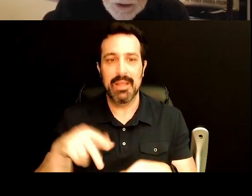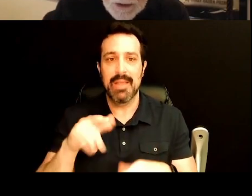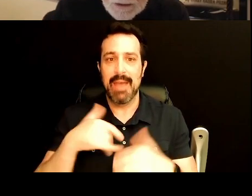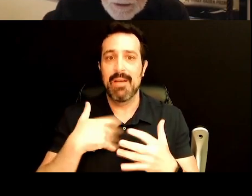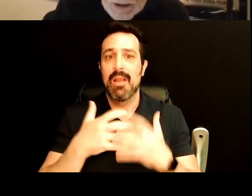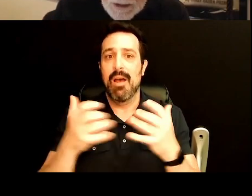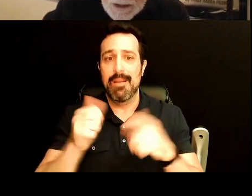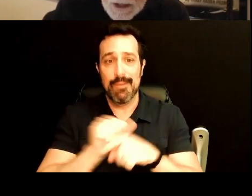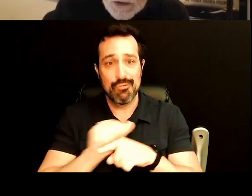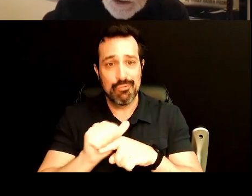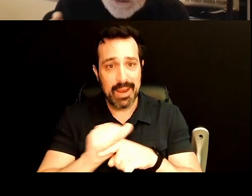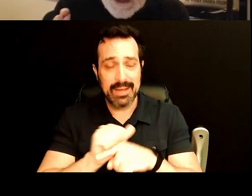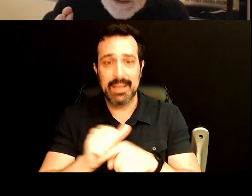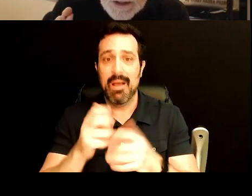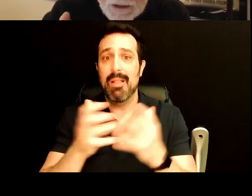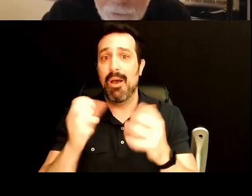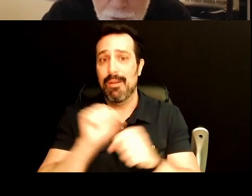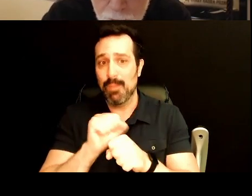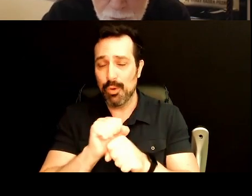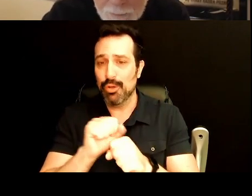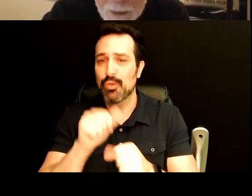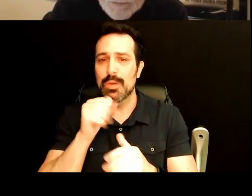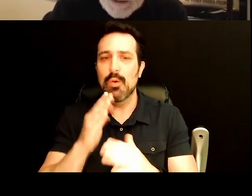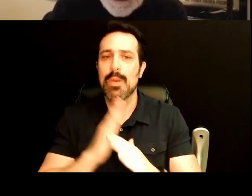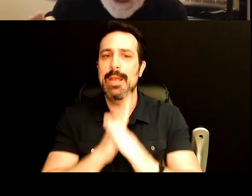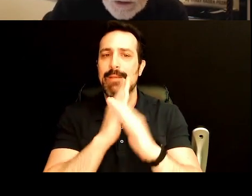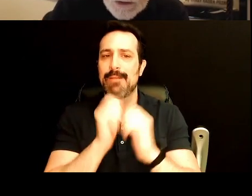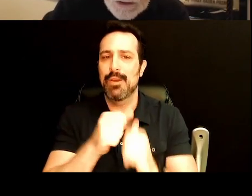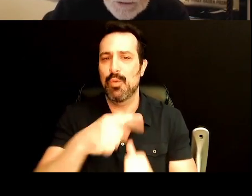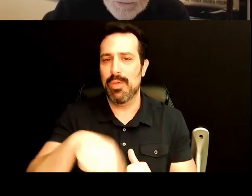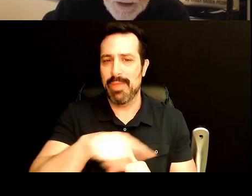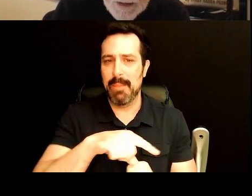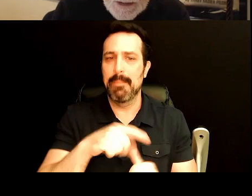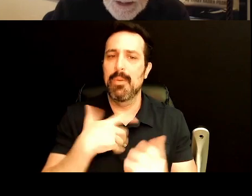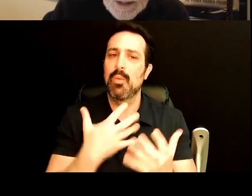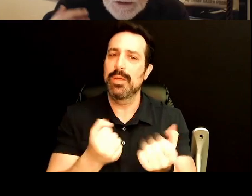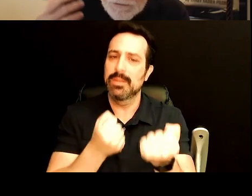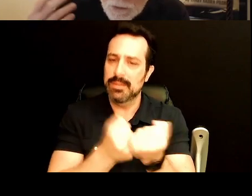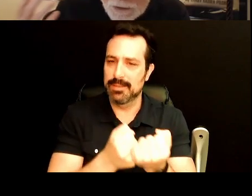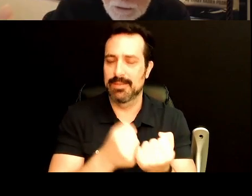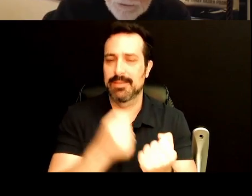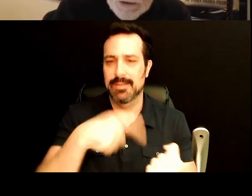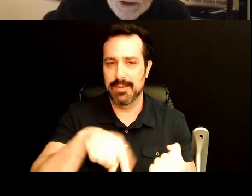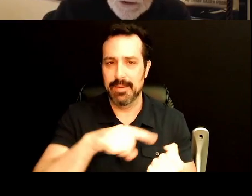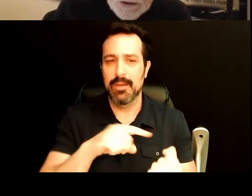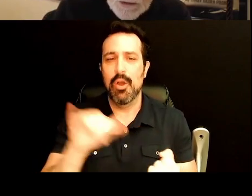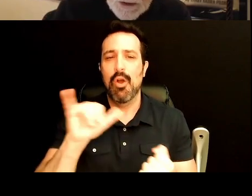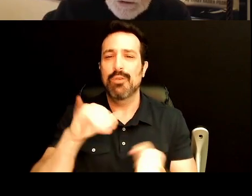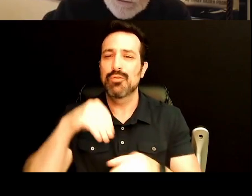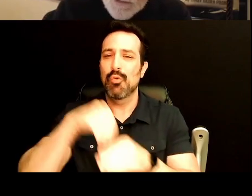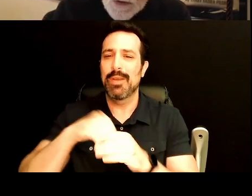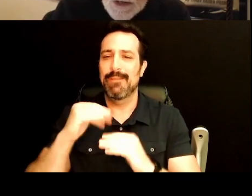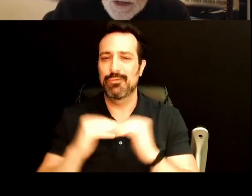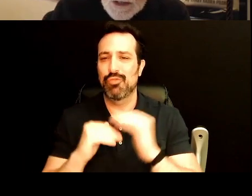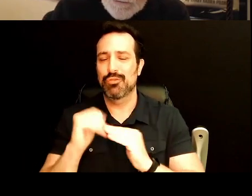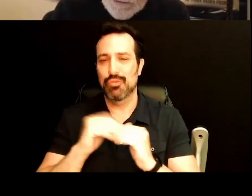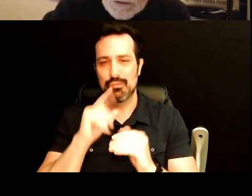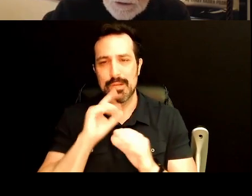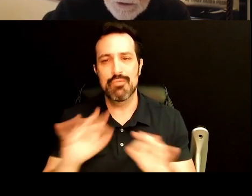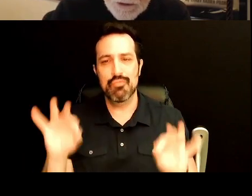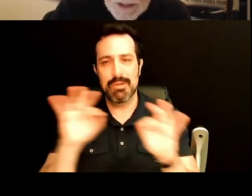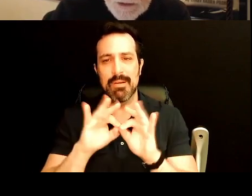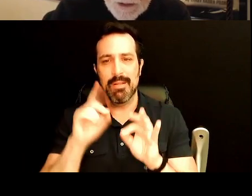Lots of work needs to be done here so that we don't interfere with them, but that we assist them. And of course, infrastructure is critical for